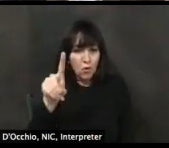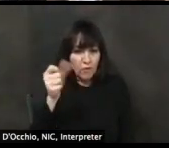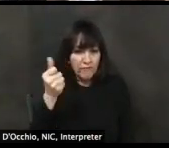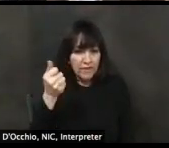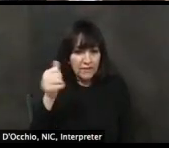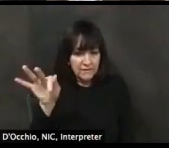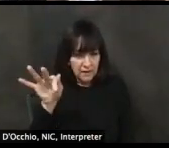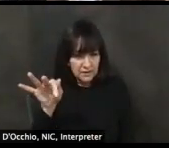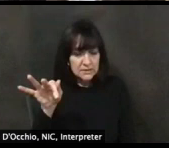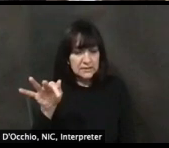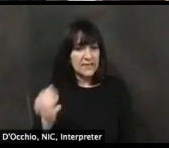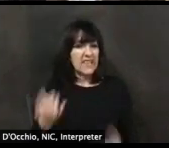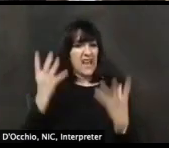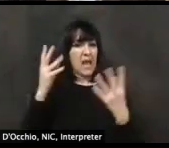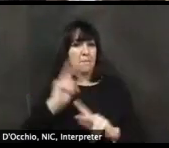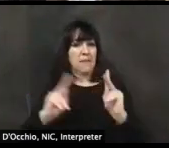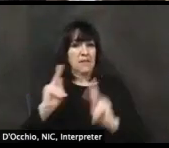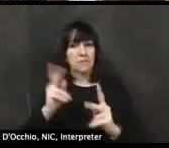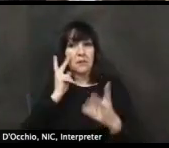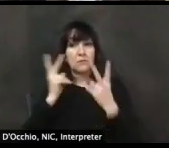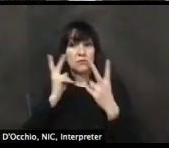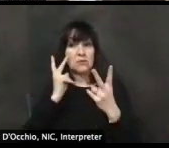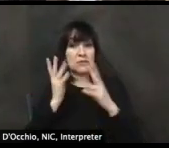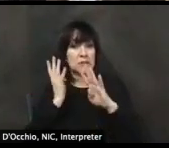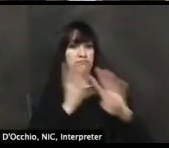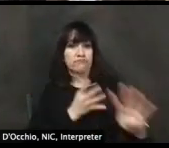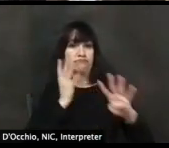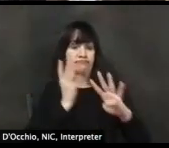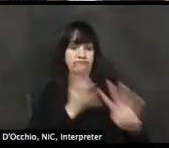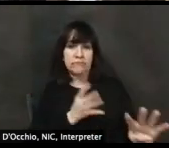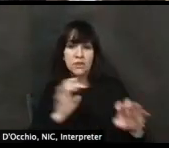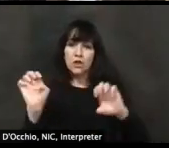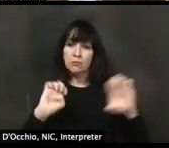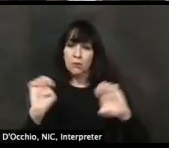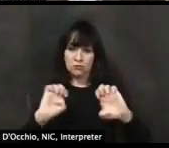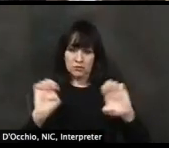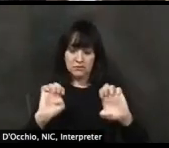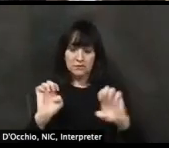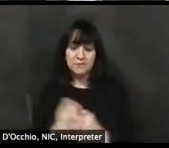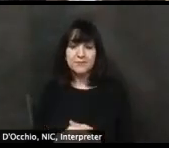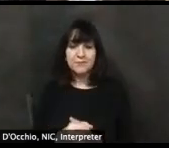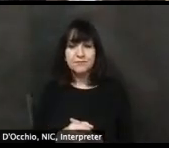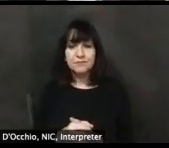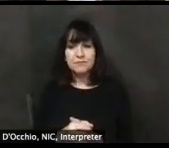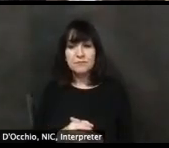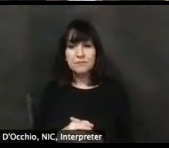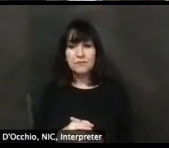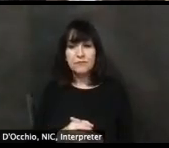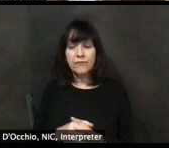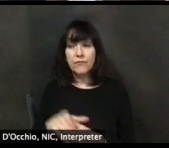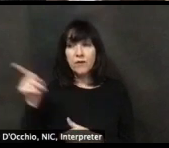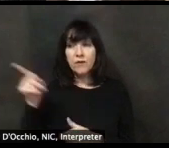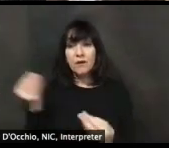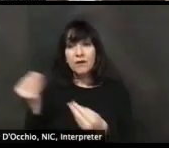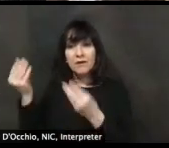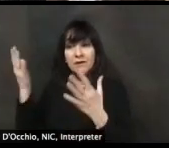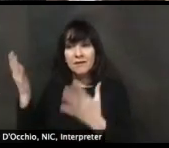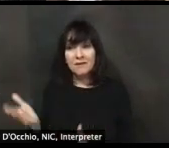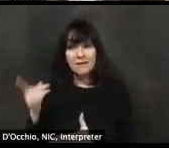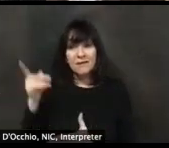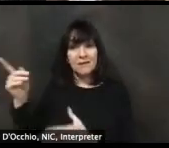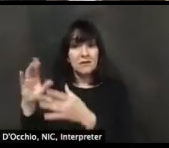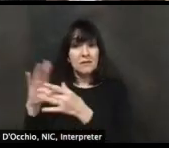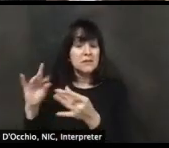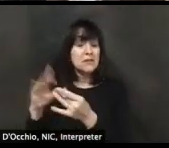And, uh, so it's that whole set. And as, um, as Jonathan was saying, um, best place to go is de